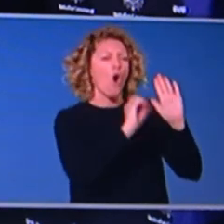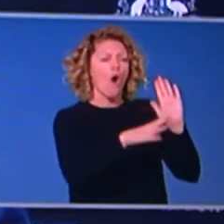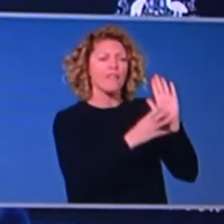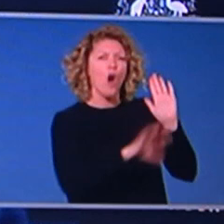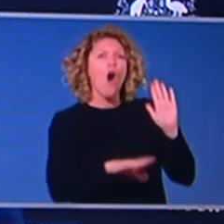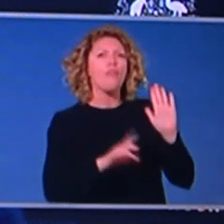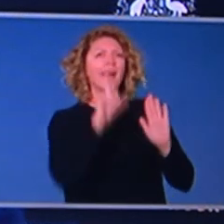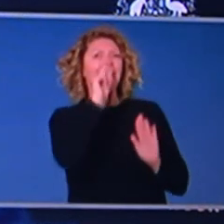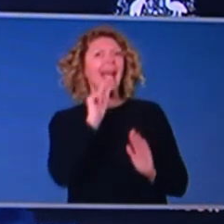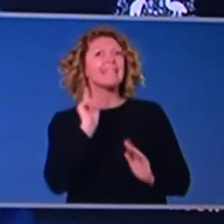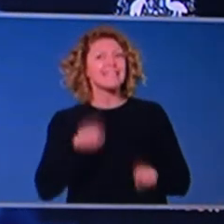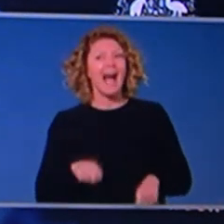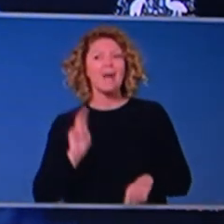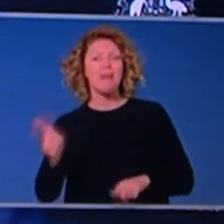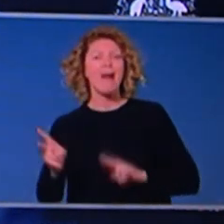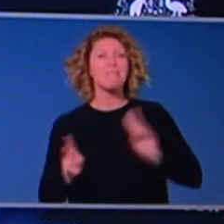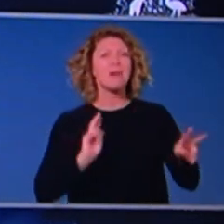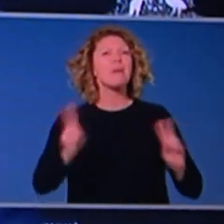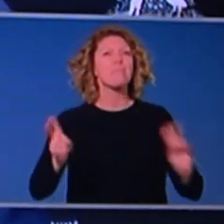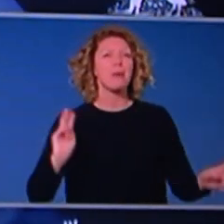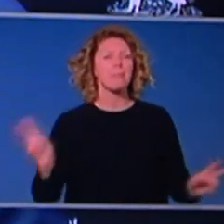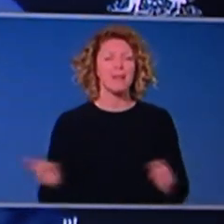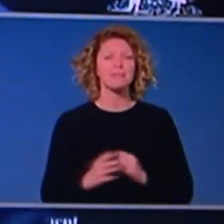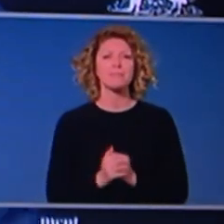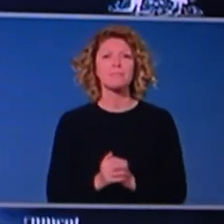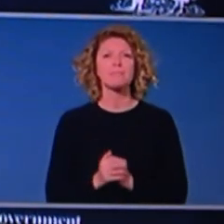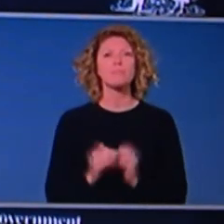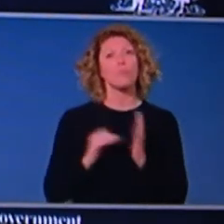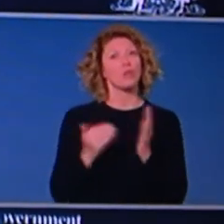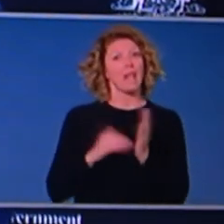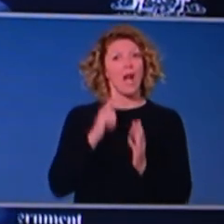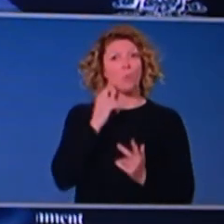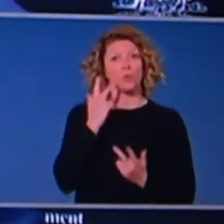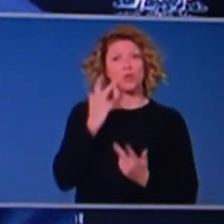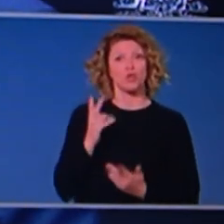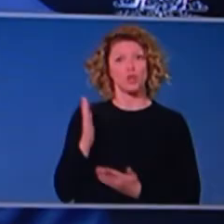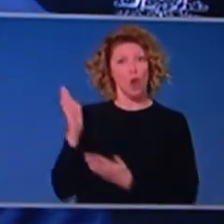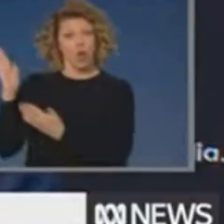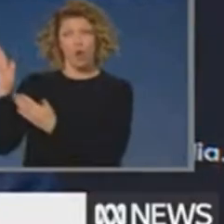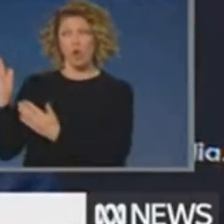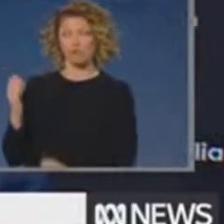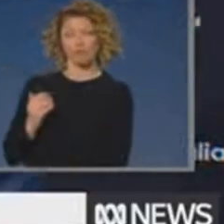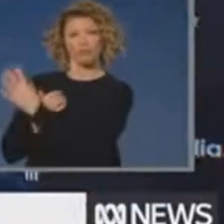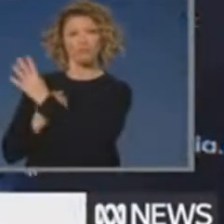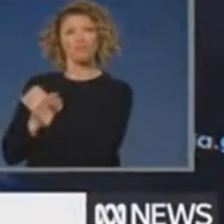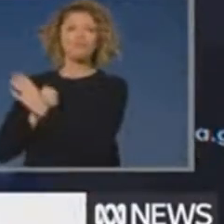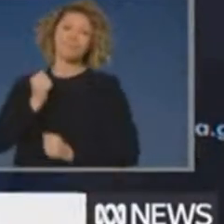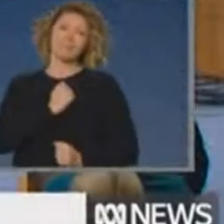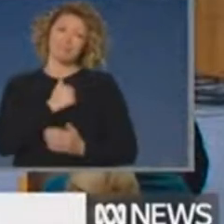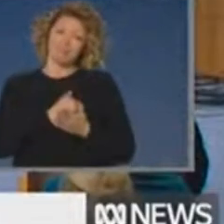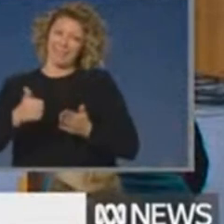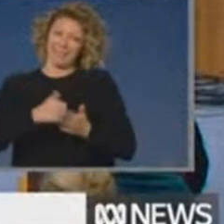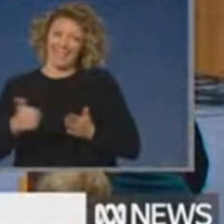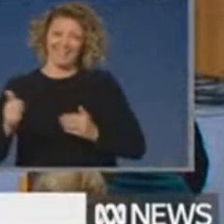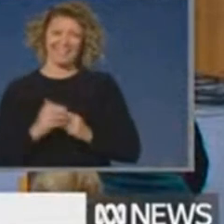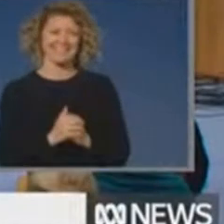gentle relaxation. So I'll now go to my now well renowned weekly presentation.